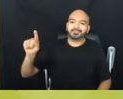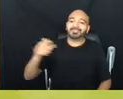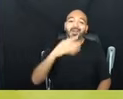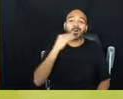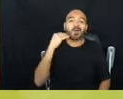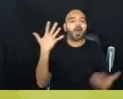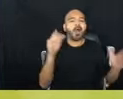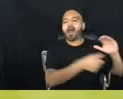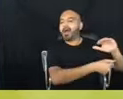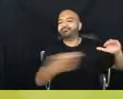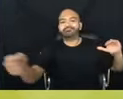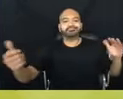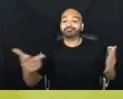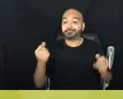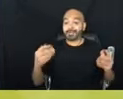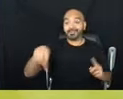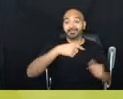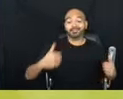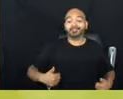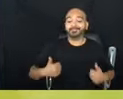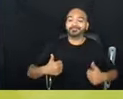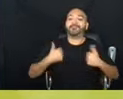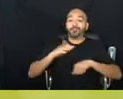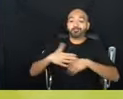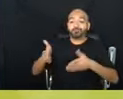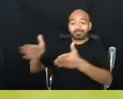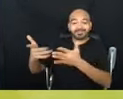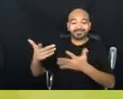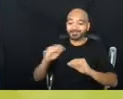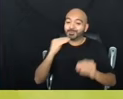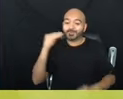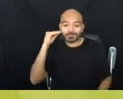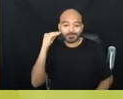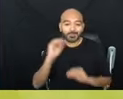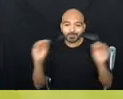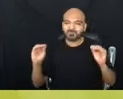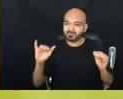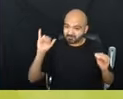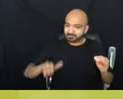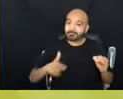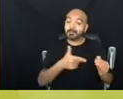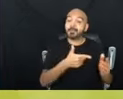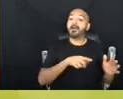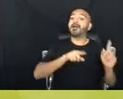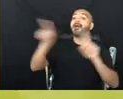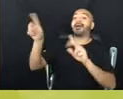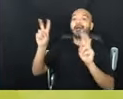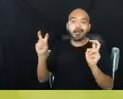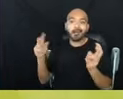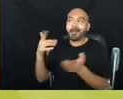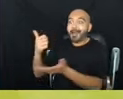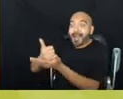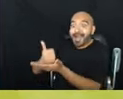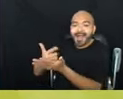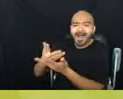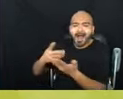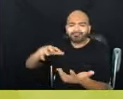many of the young folks were street based young people. And so here you were, right, in a place where you ended up having to